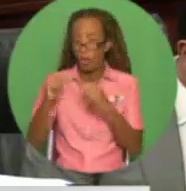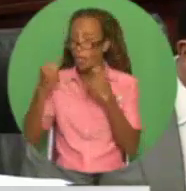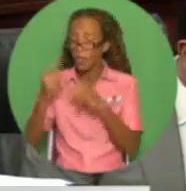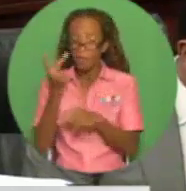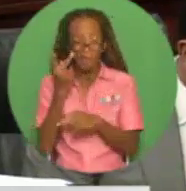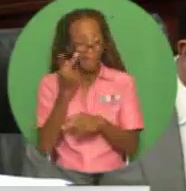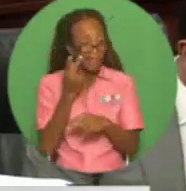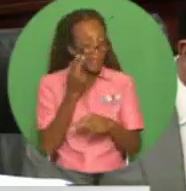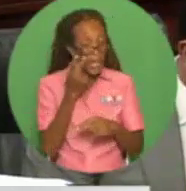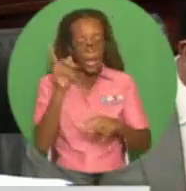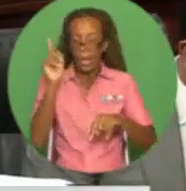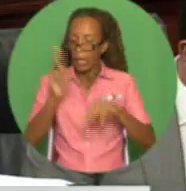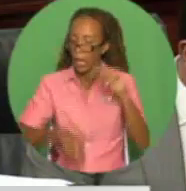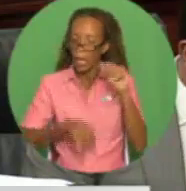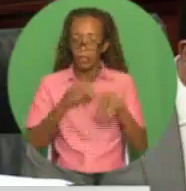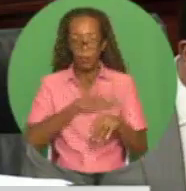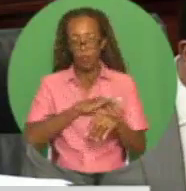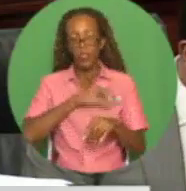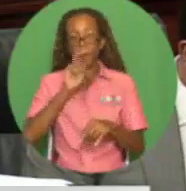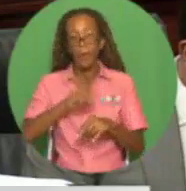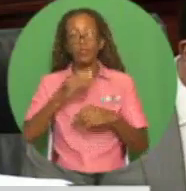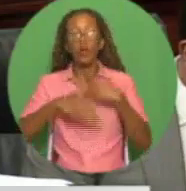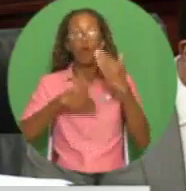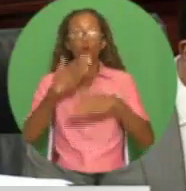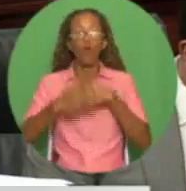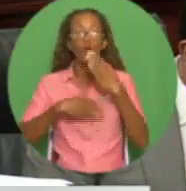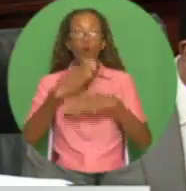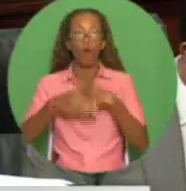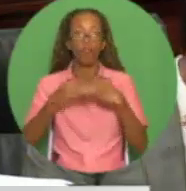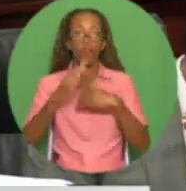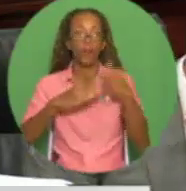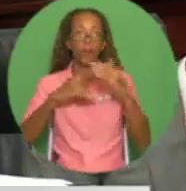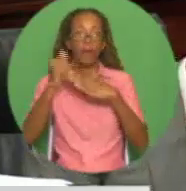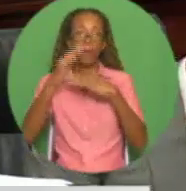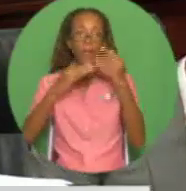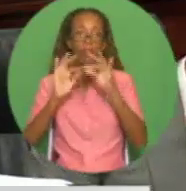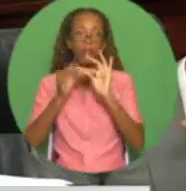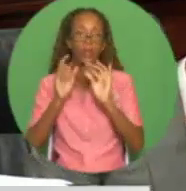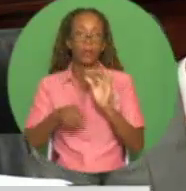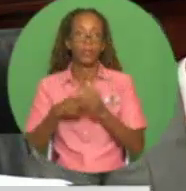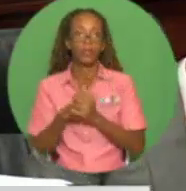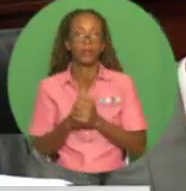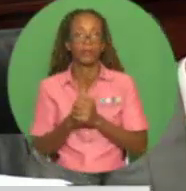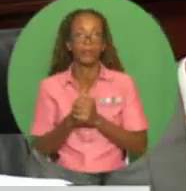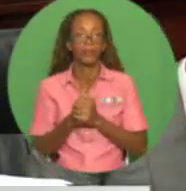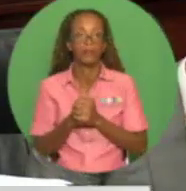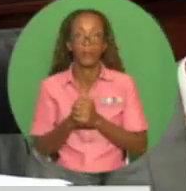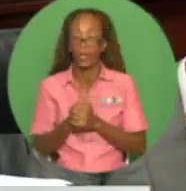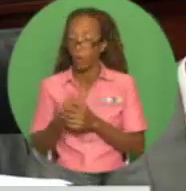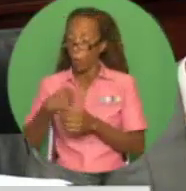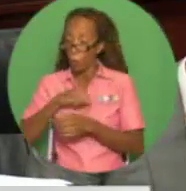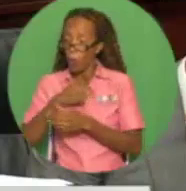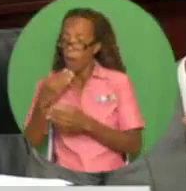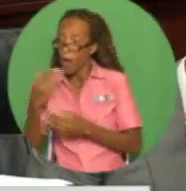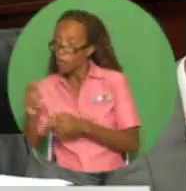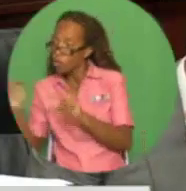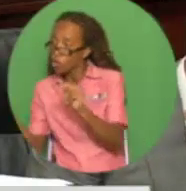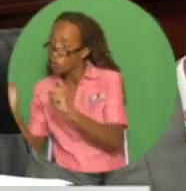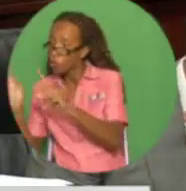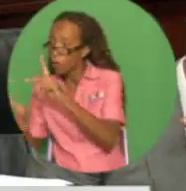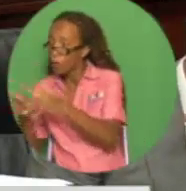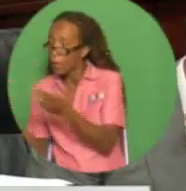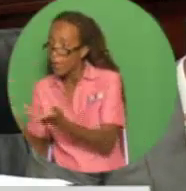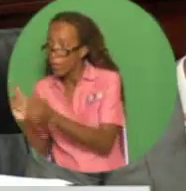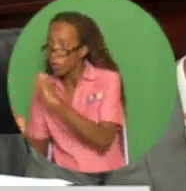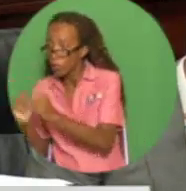generate a profit without drastic restructuring. The financials generated by independent consultants, both local and